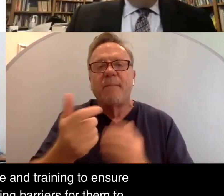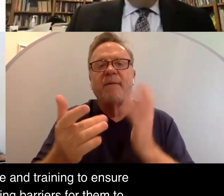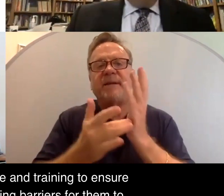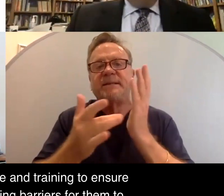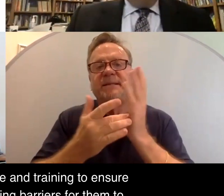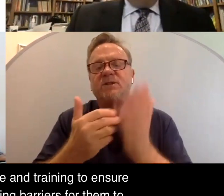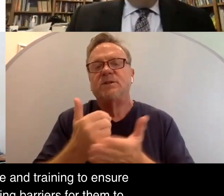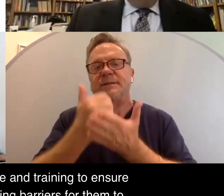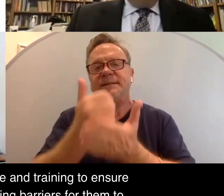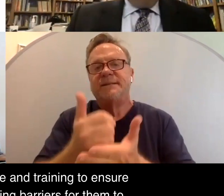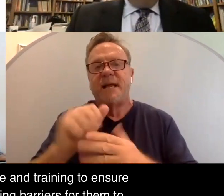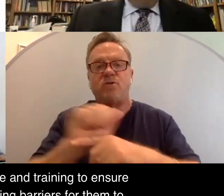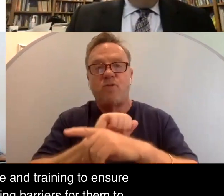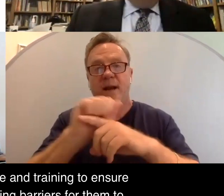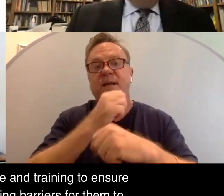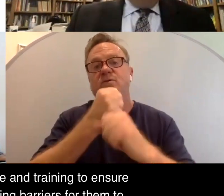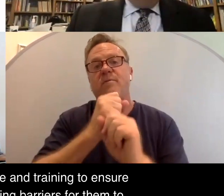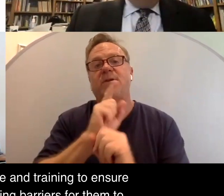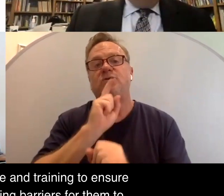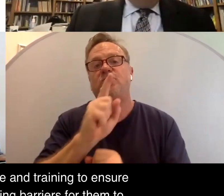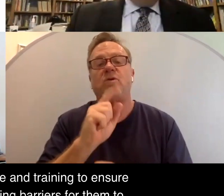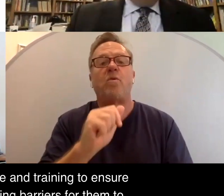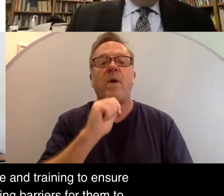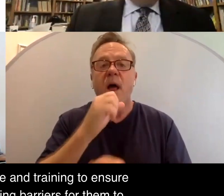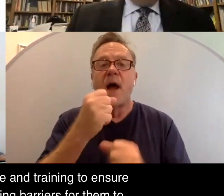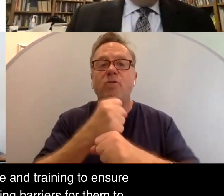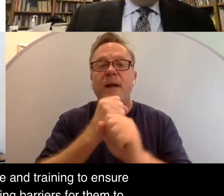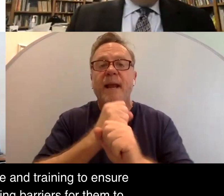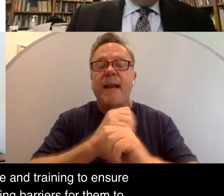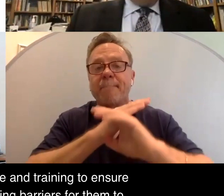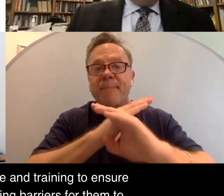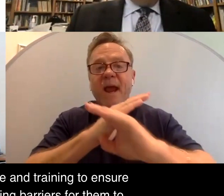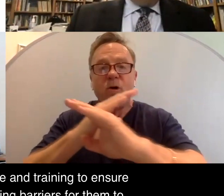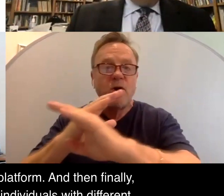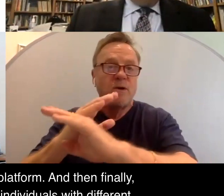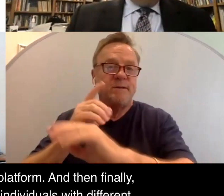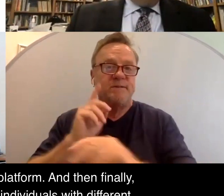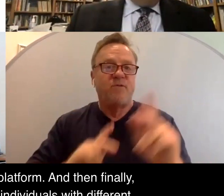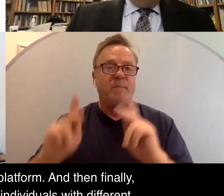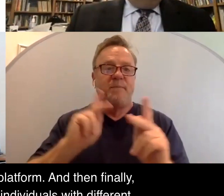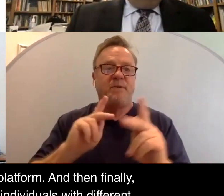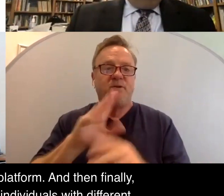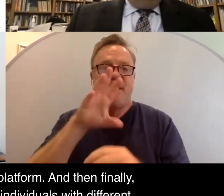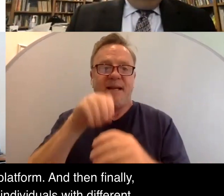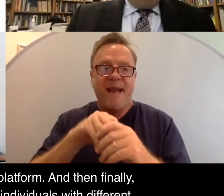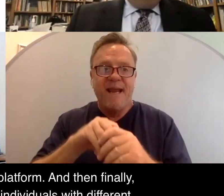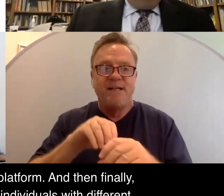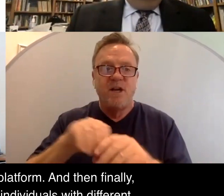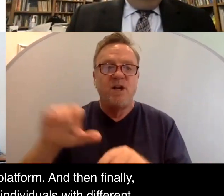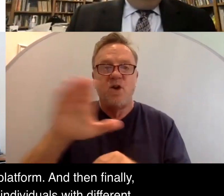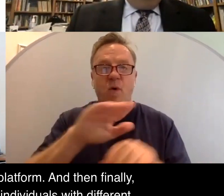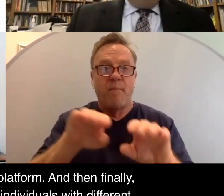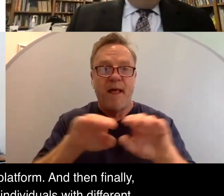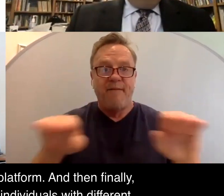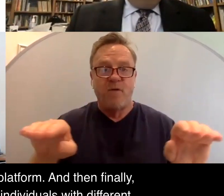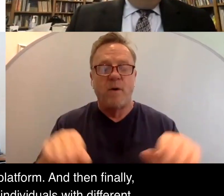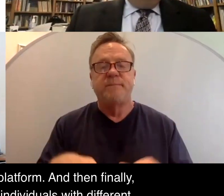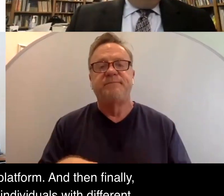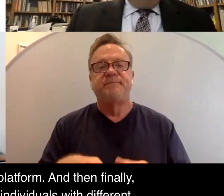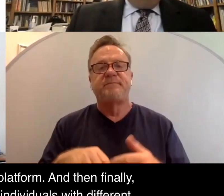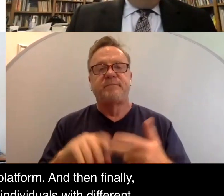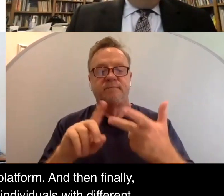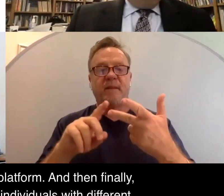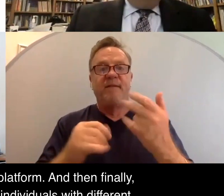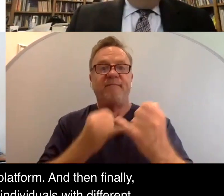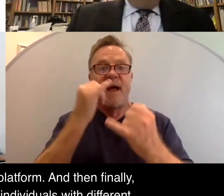assistance and training to ensure that we are not creating barriers for them to engage in your virtual platform. And then finally,